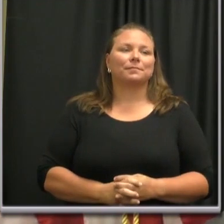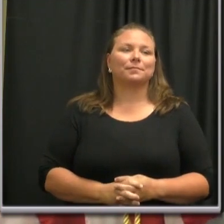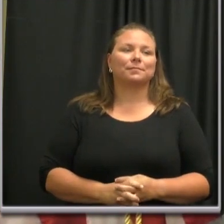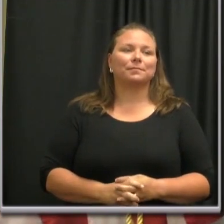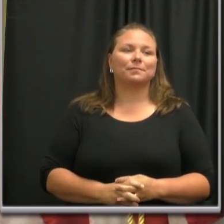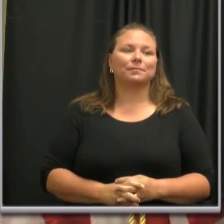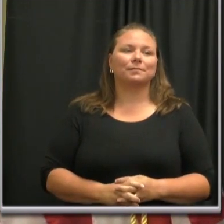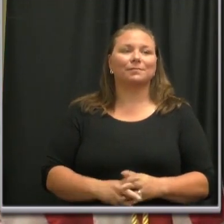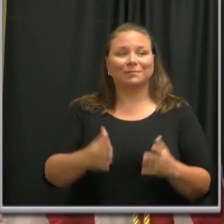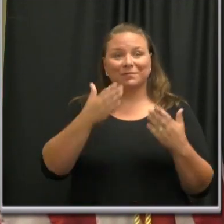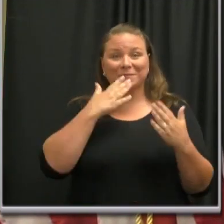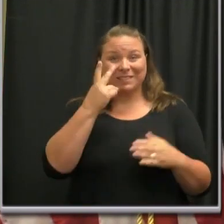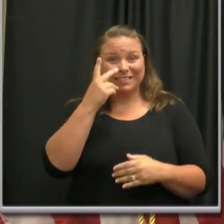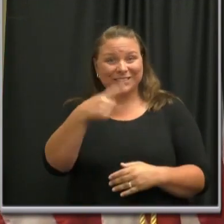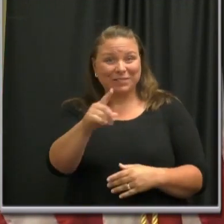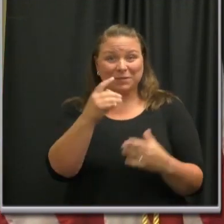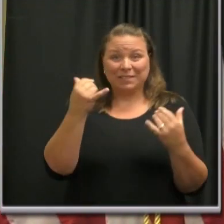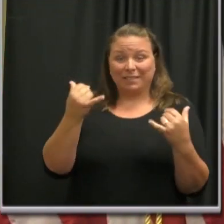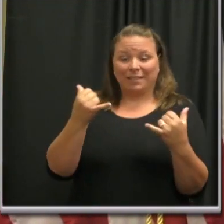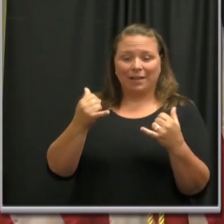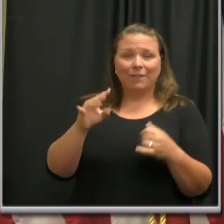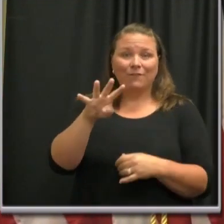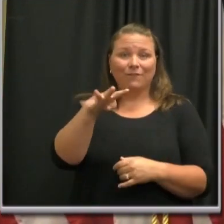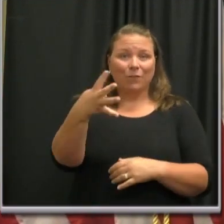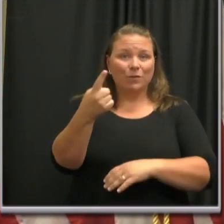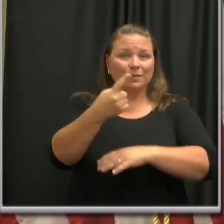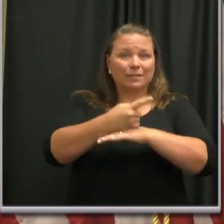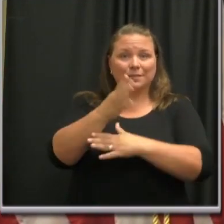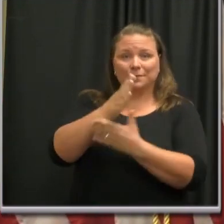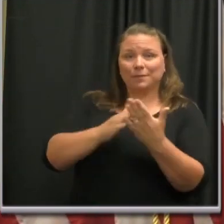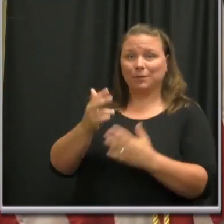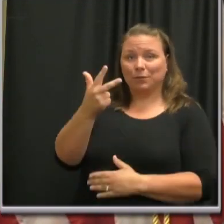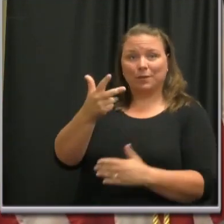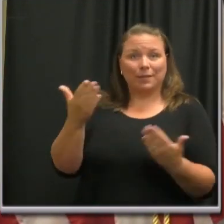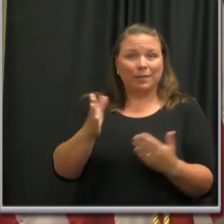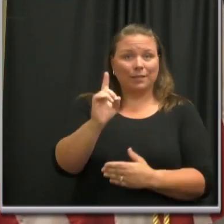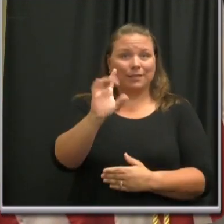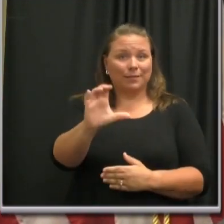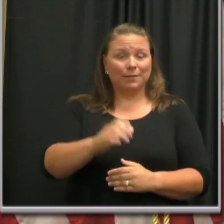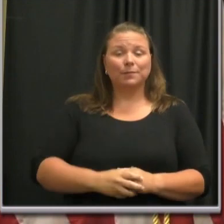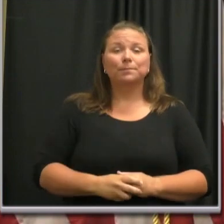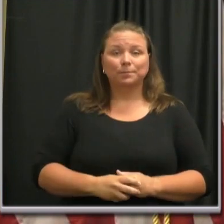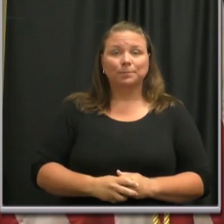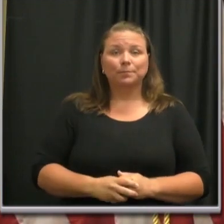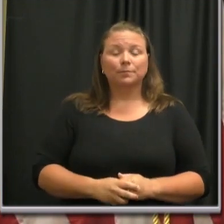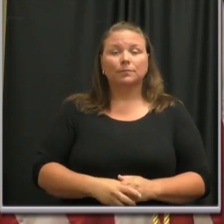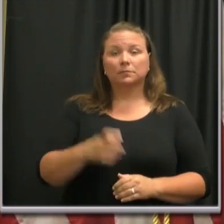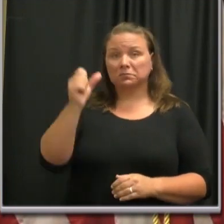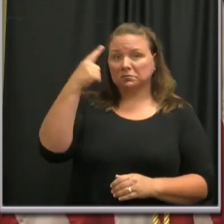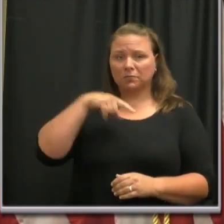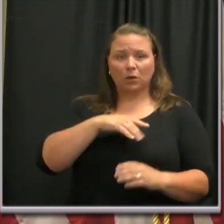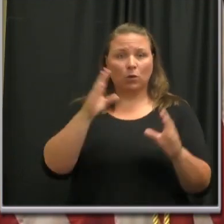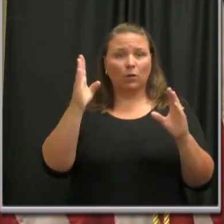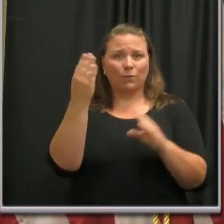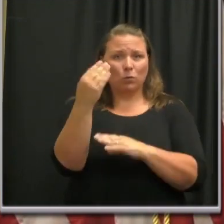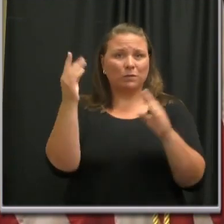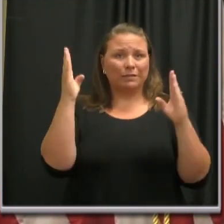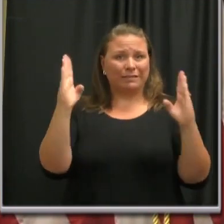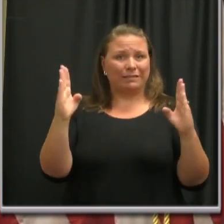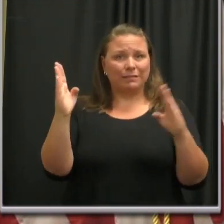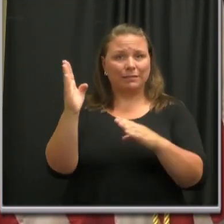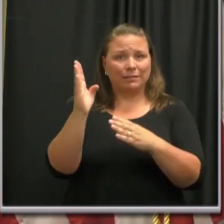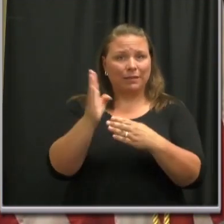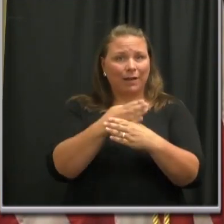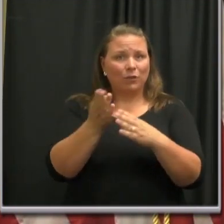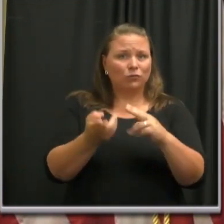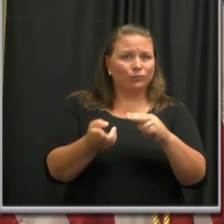Good to see you. Today marks the fourth day of phase three here in Davidson County. While our 14-day average remains unfortunately